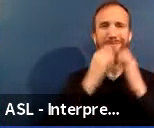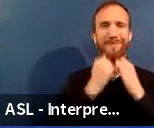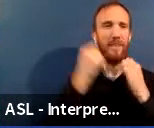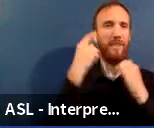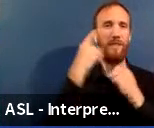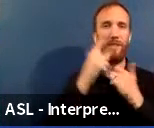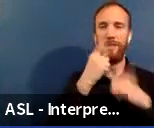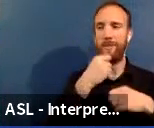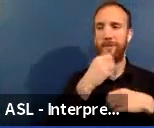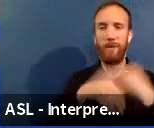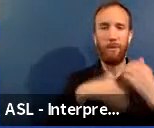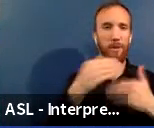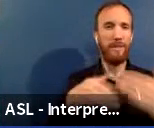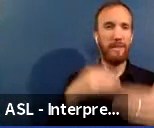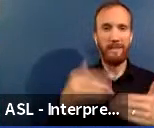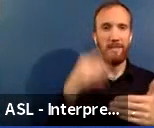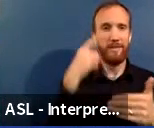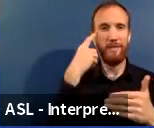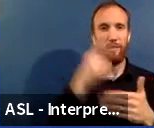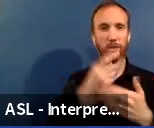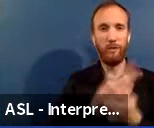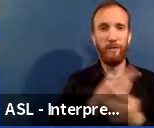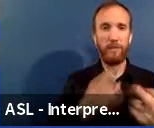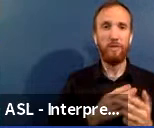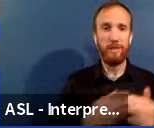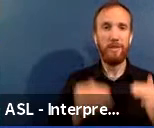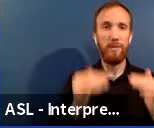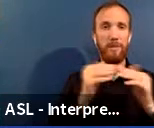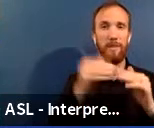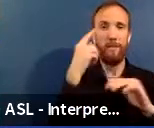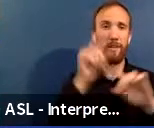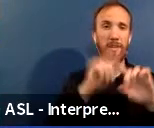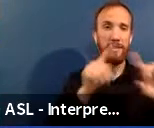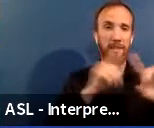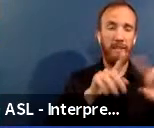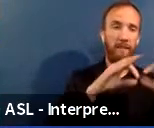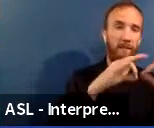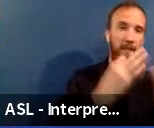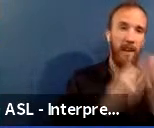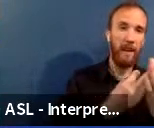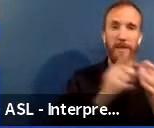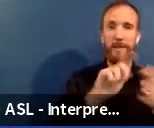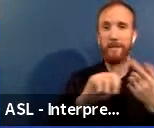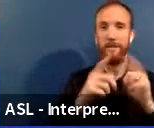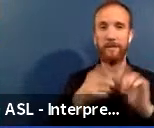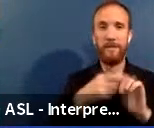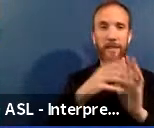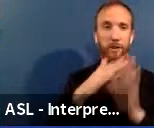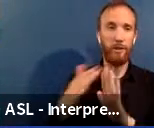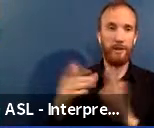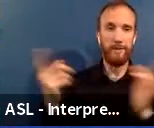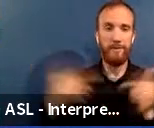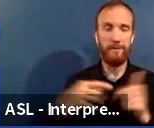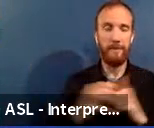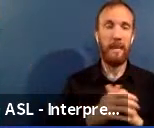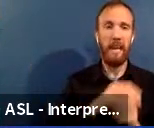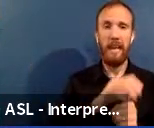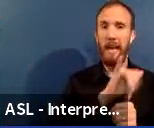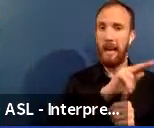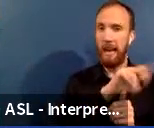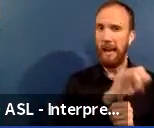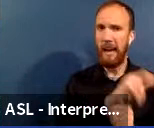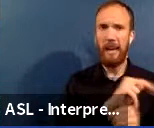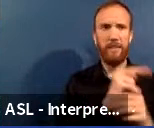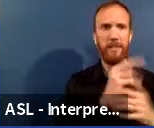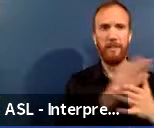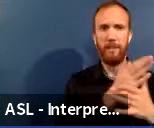resource equity for and with our CPS students and families. Like Ivan shared, some of the slides I'll walk through today may look